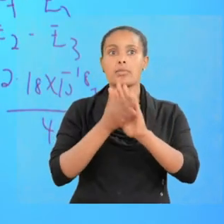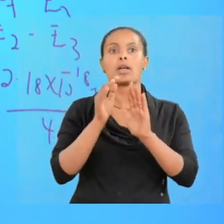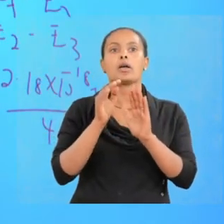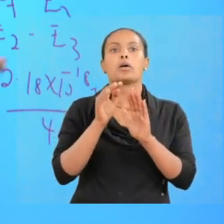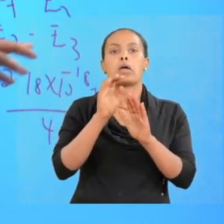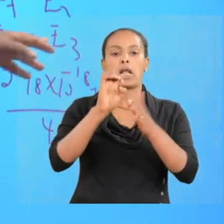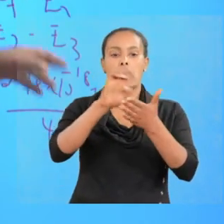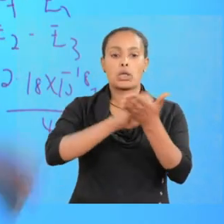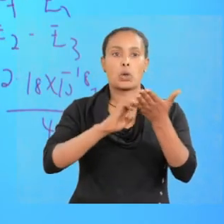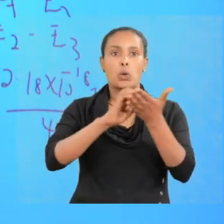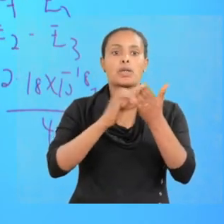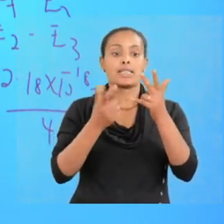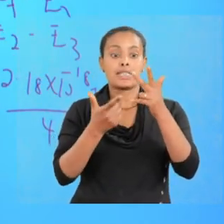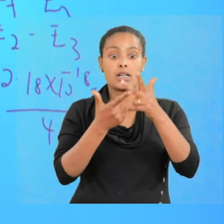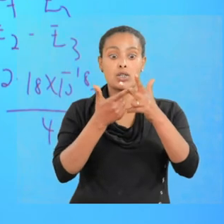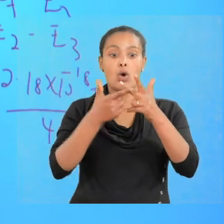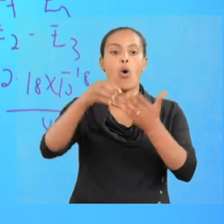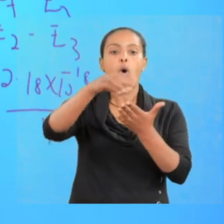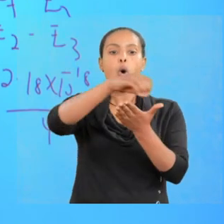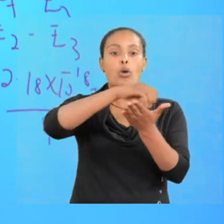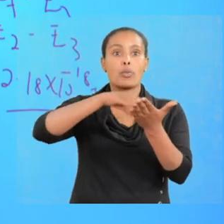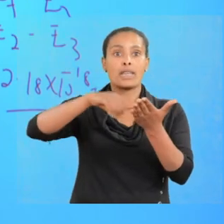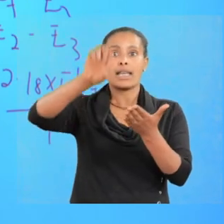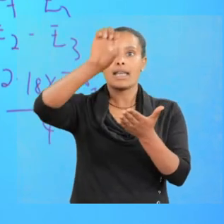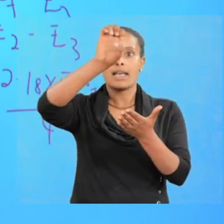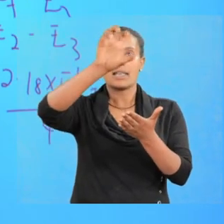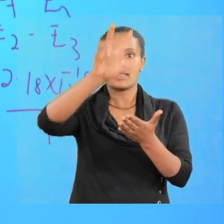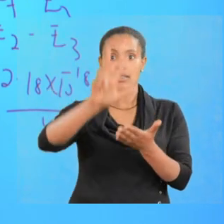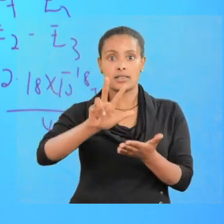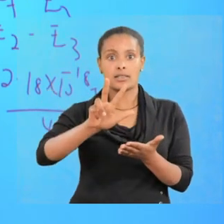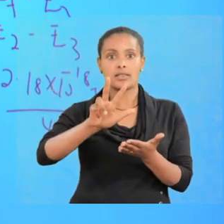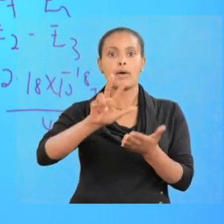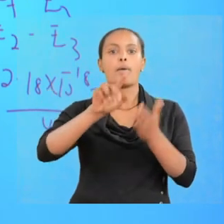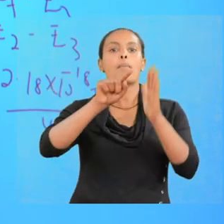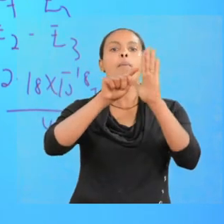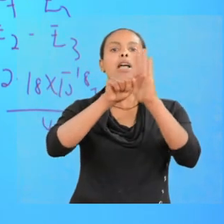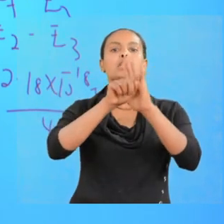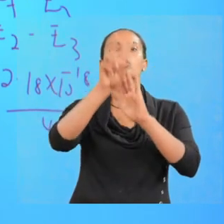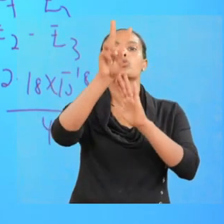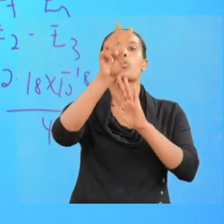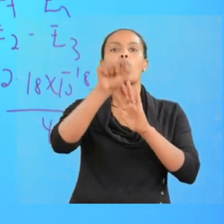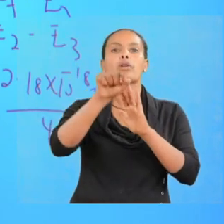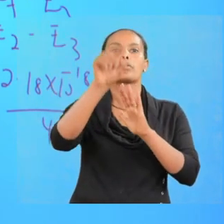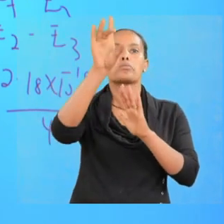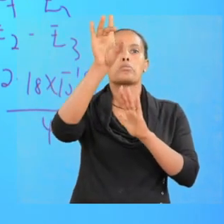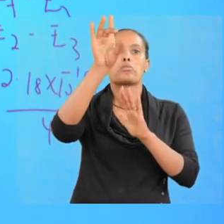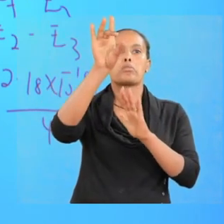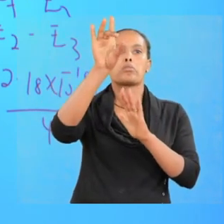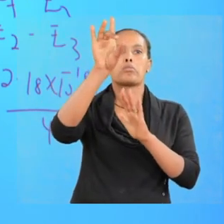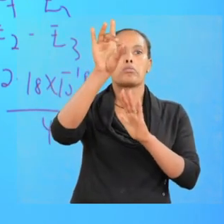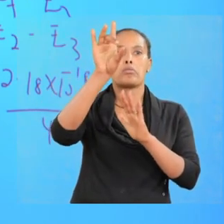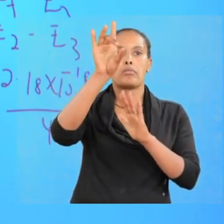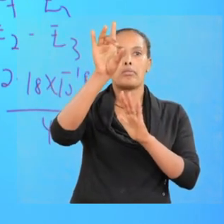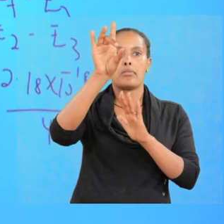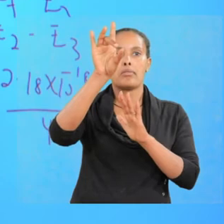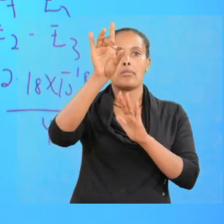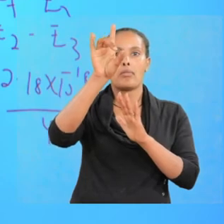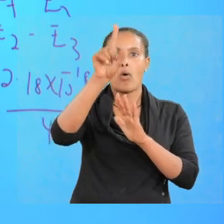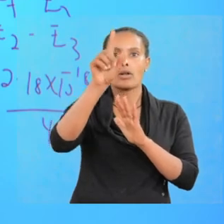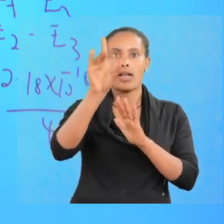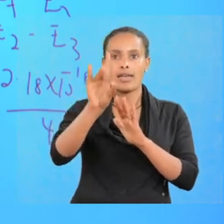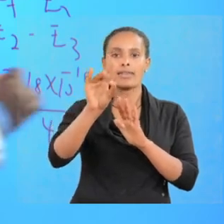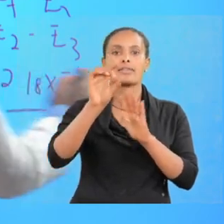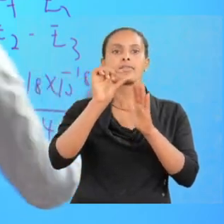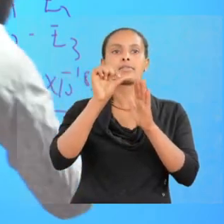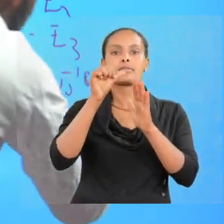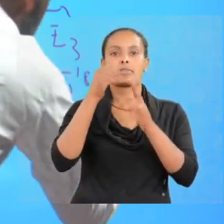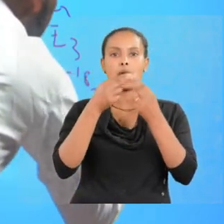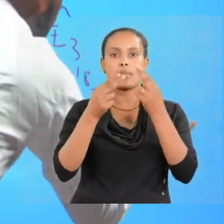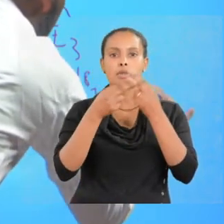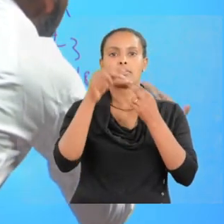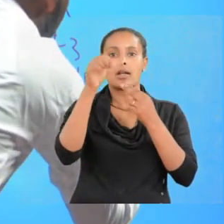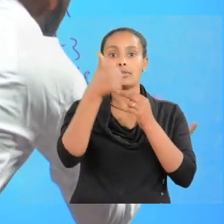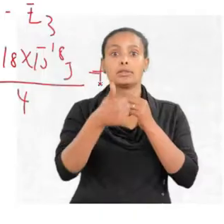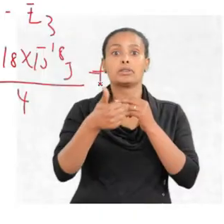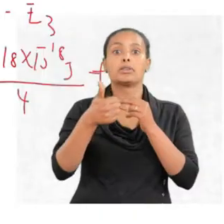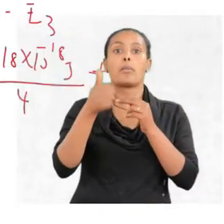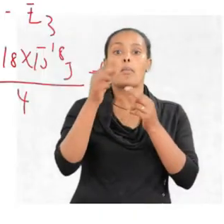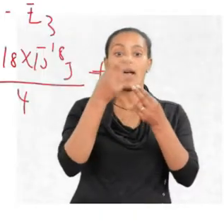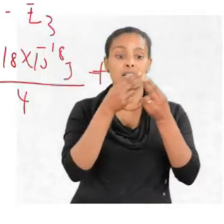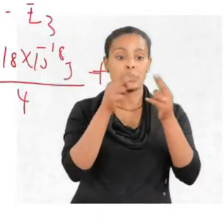become